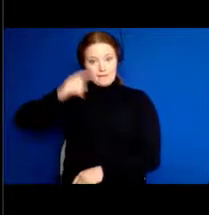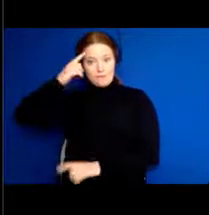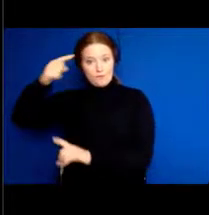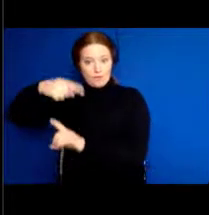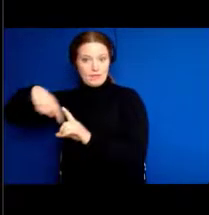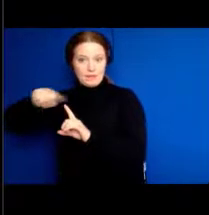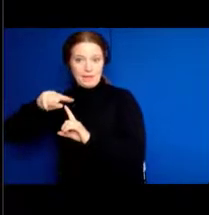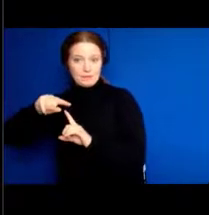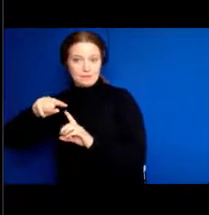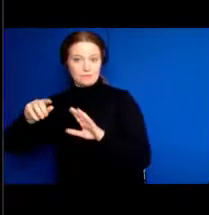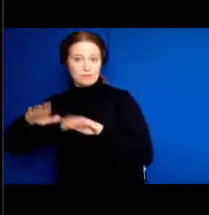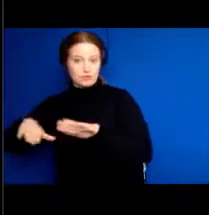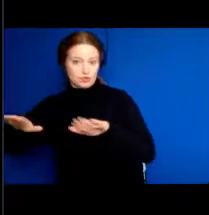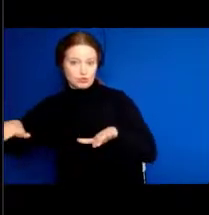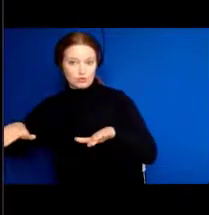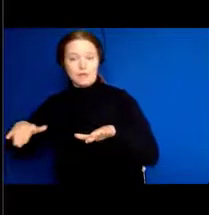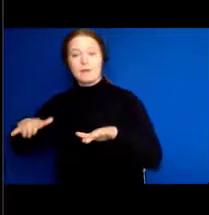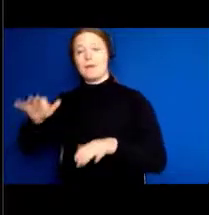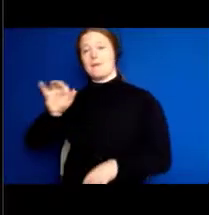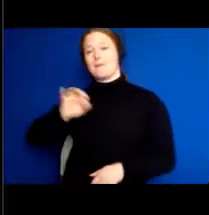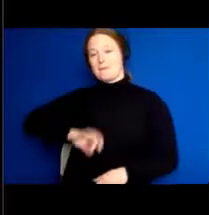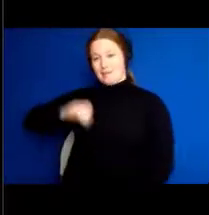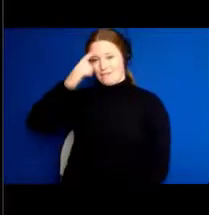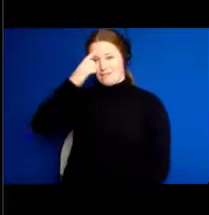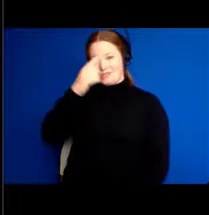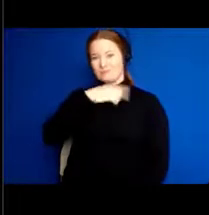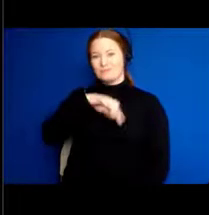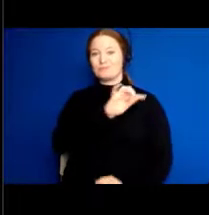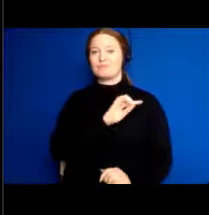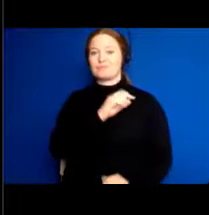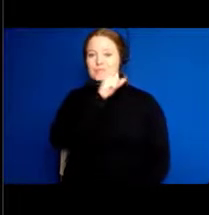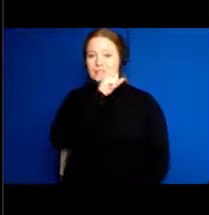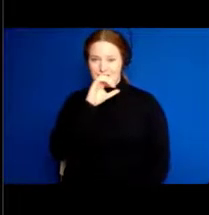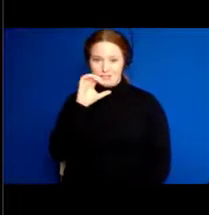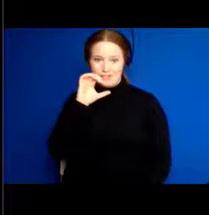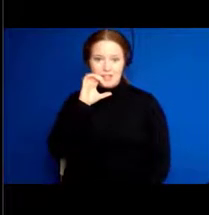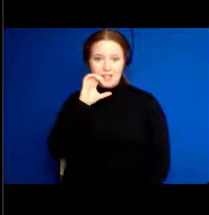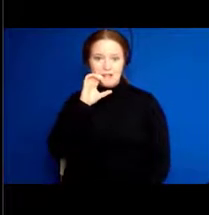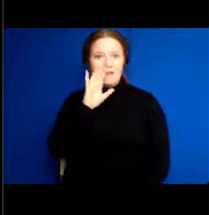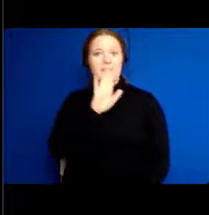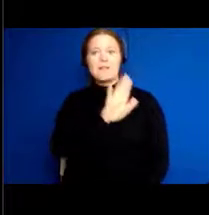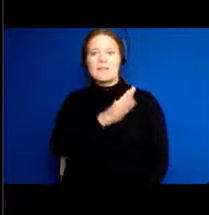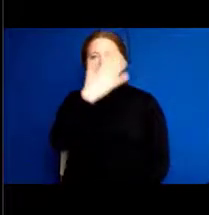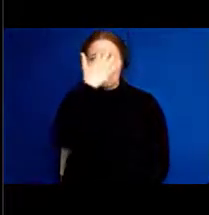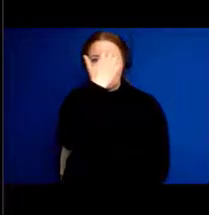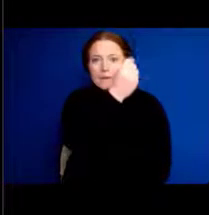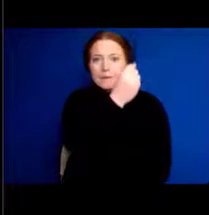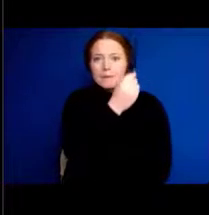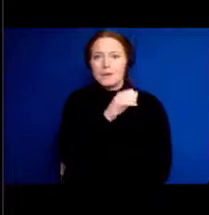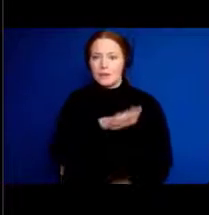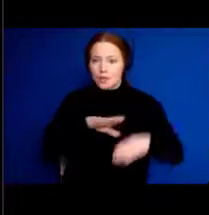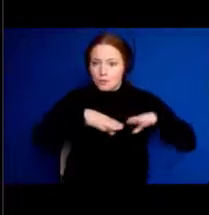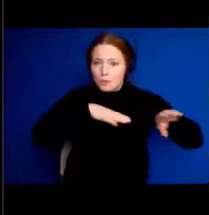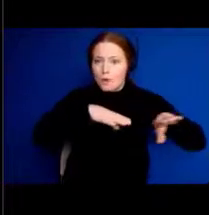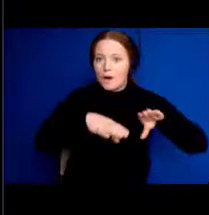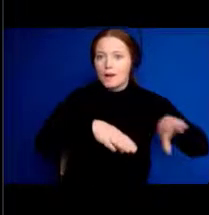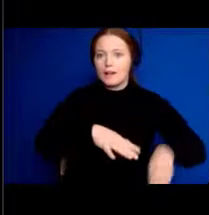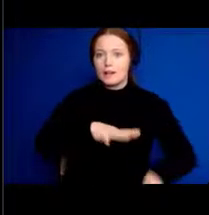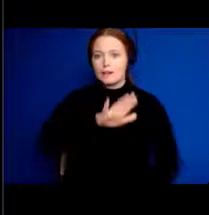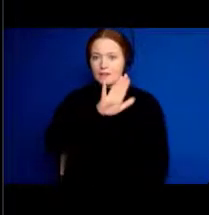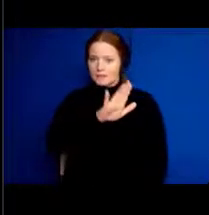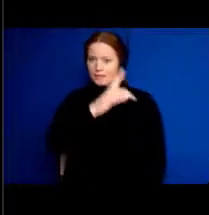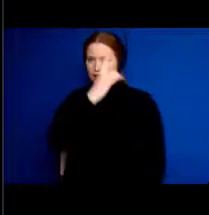for their memory. It's good for their walking. It's good for changes in their brain. It's good for their social